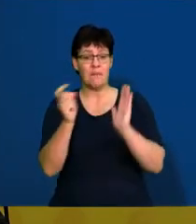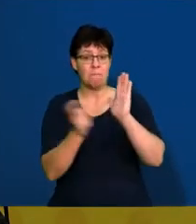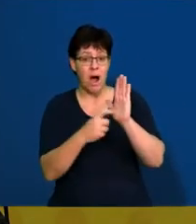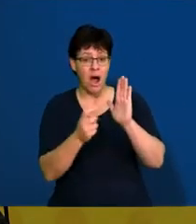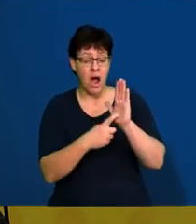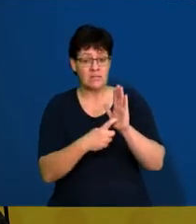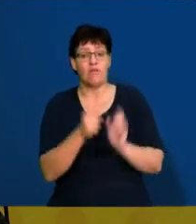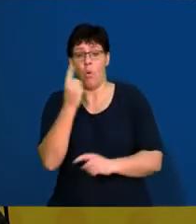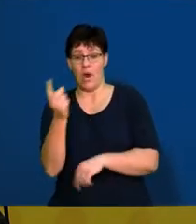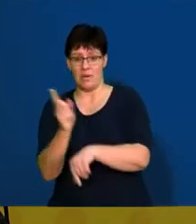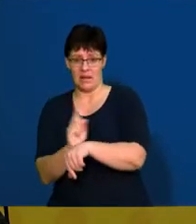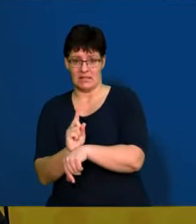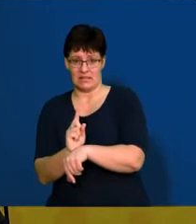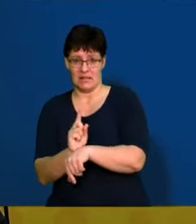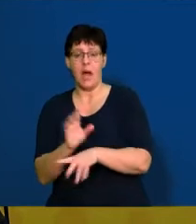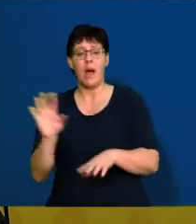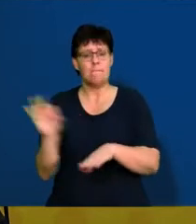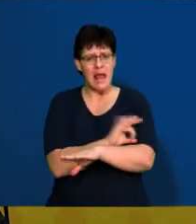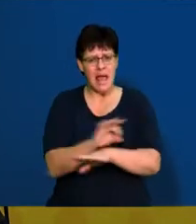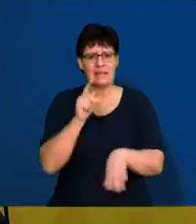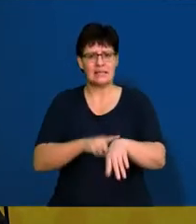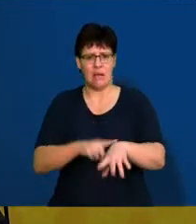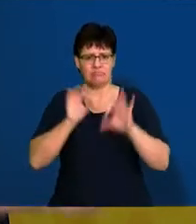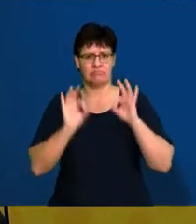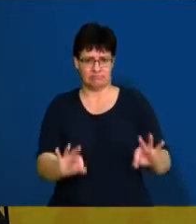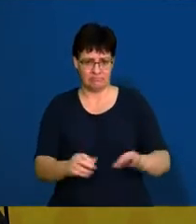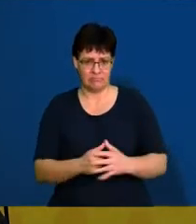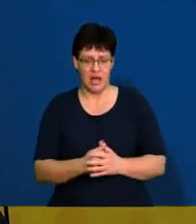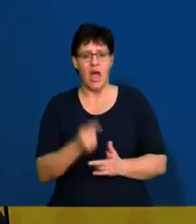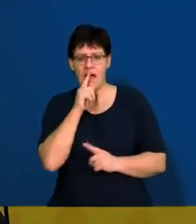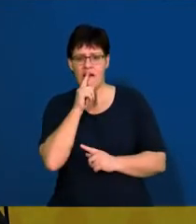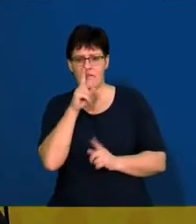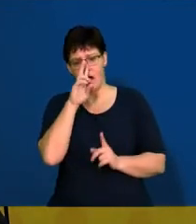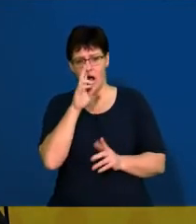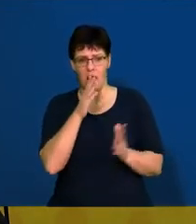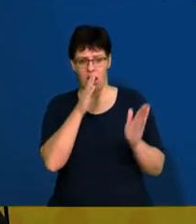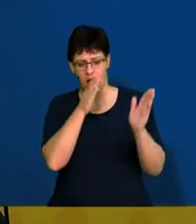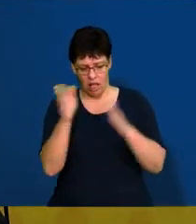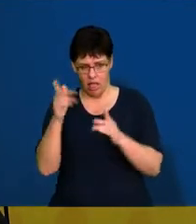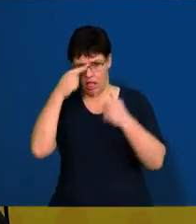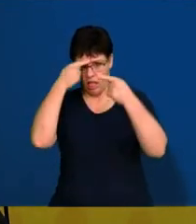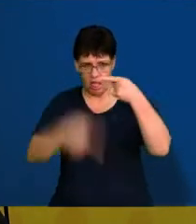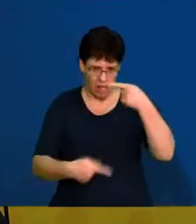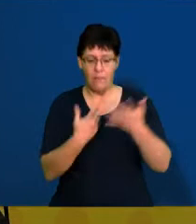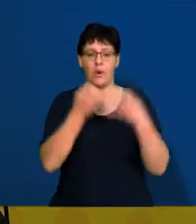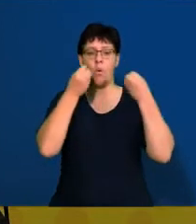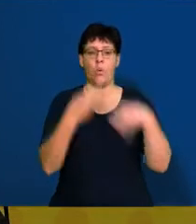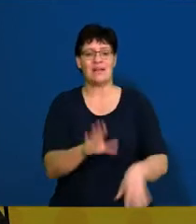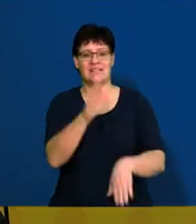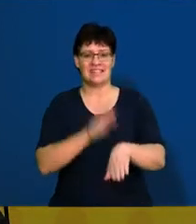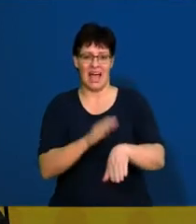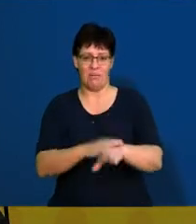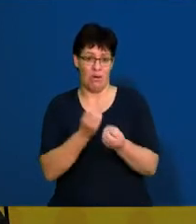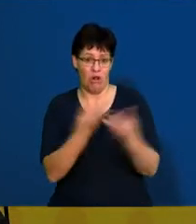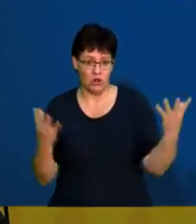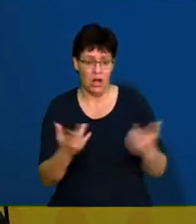So, make sure that you plan your time efficiently because if you zone out for a couple of minutes, you're going to be wasting a lot of time of your